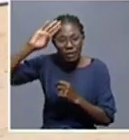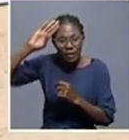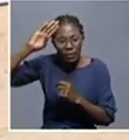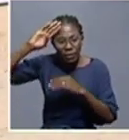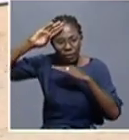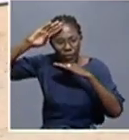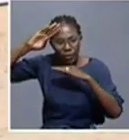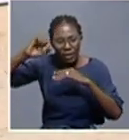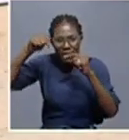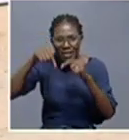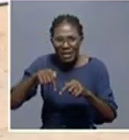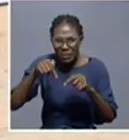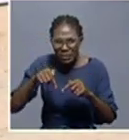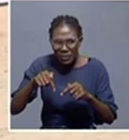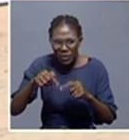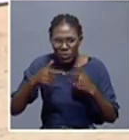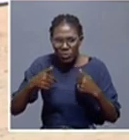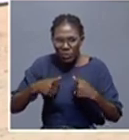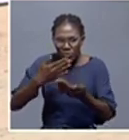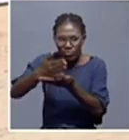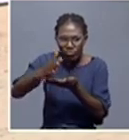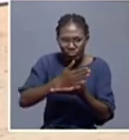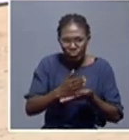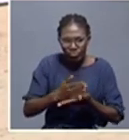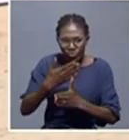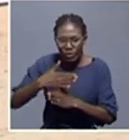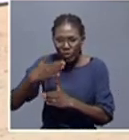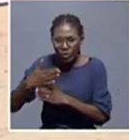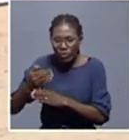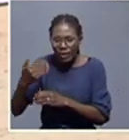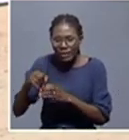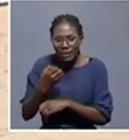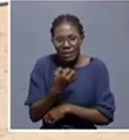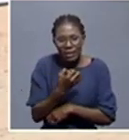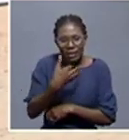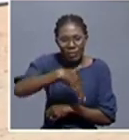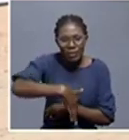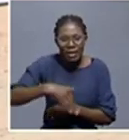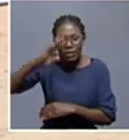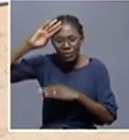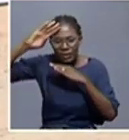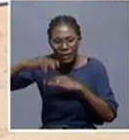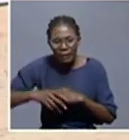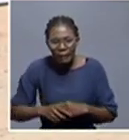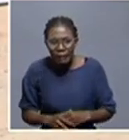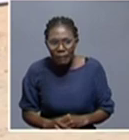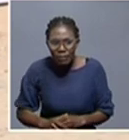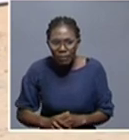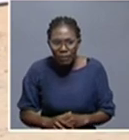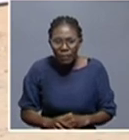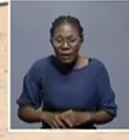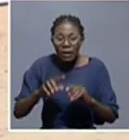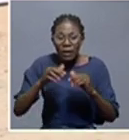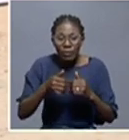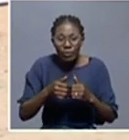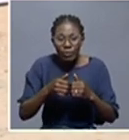of this milestone between both countries. Especially as we know, this has been a very initiative